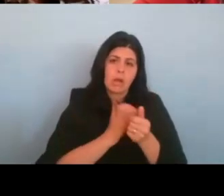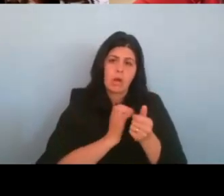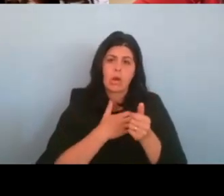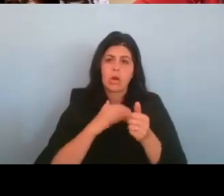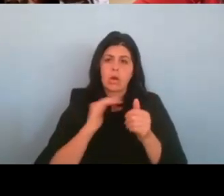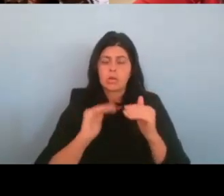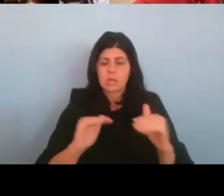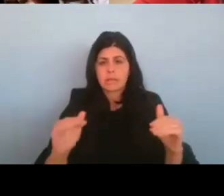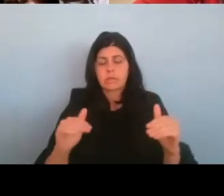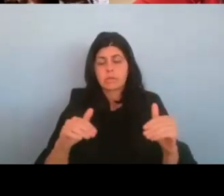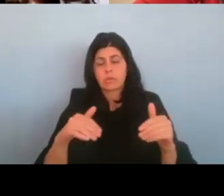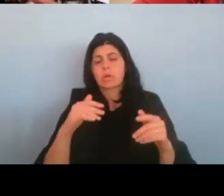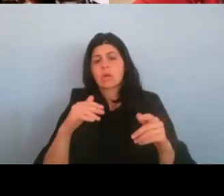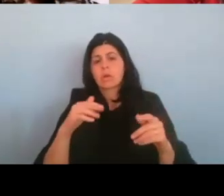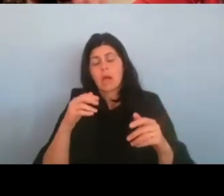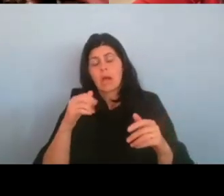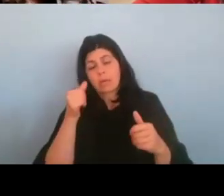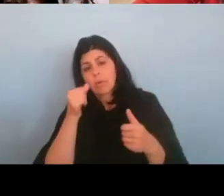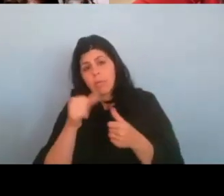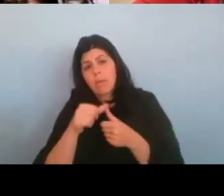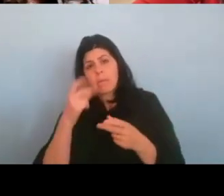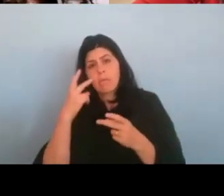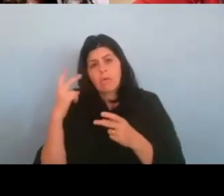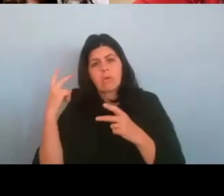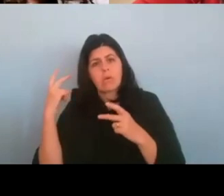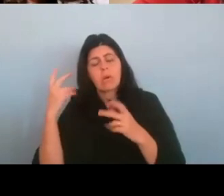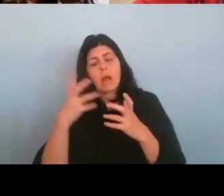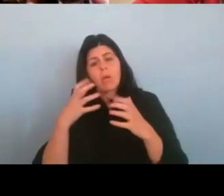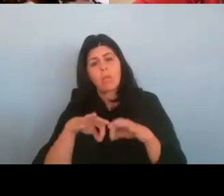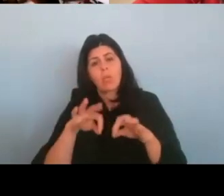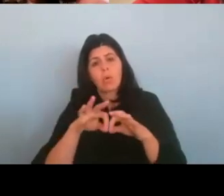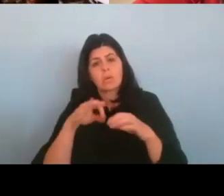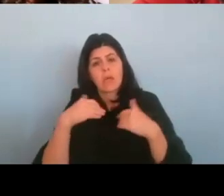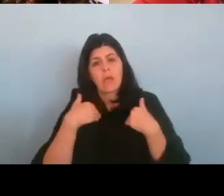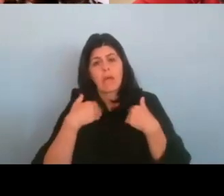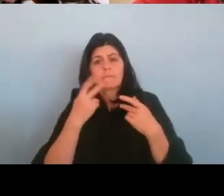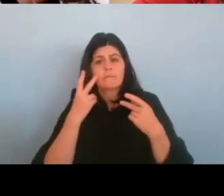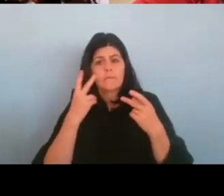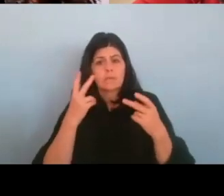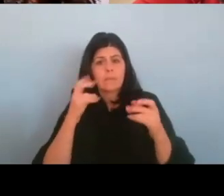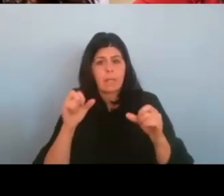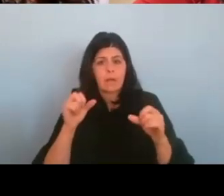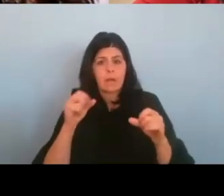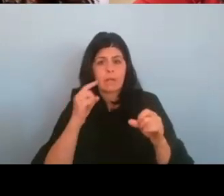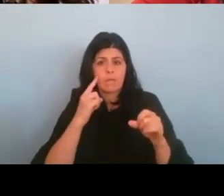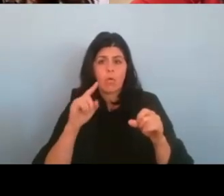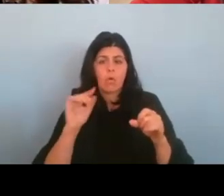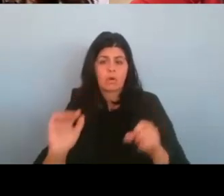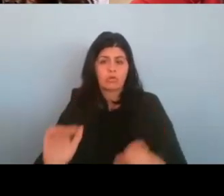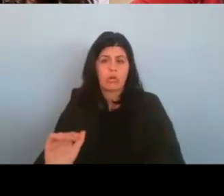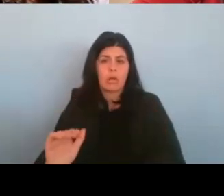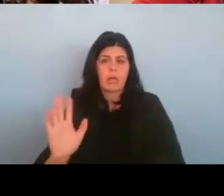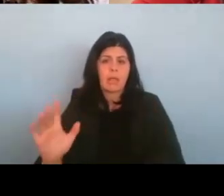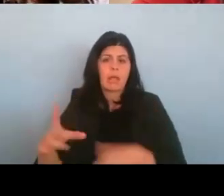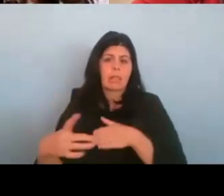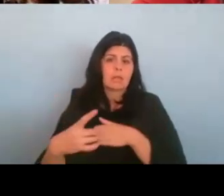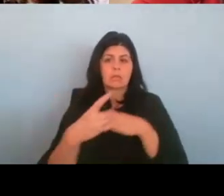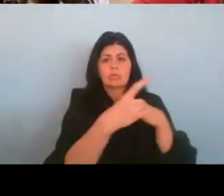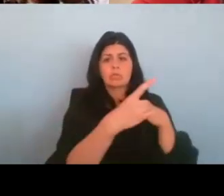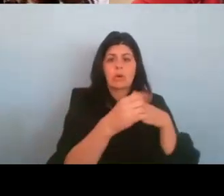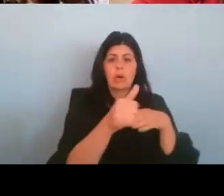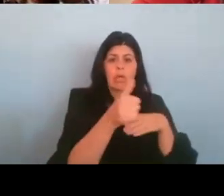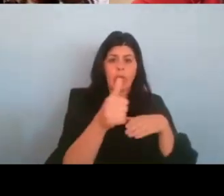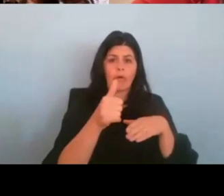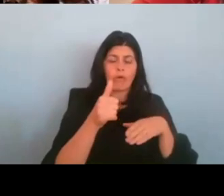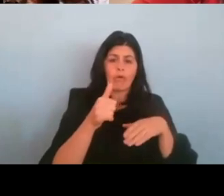about that and how important it is to have visibility for your child. So, and that leads to the other question that you asked, which was,